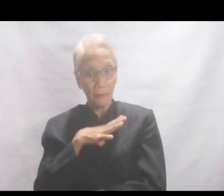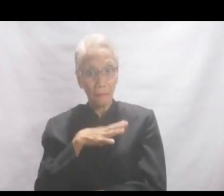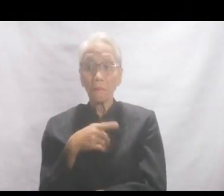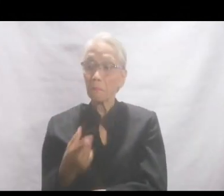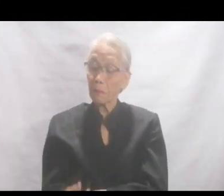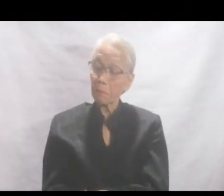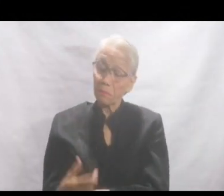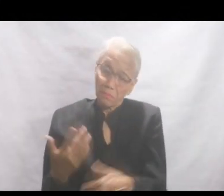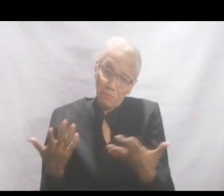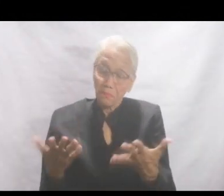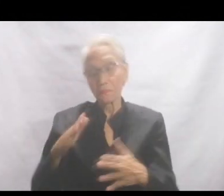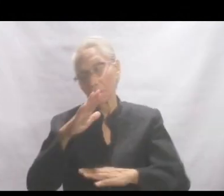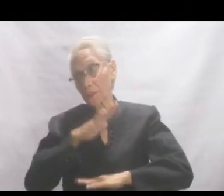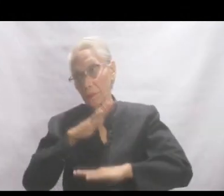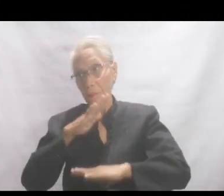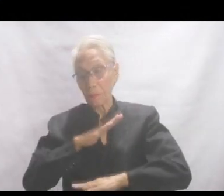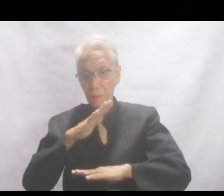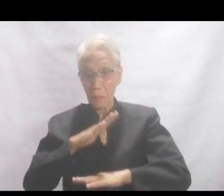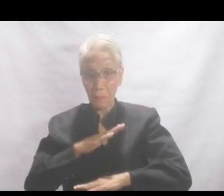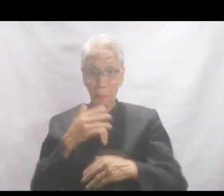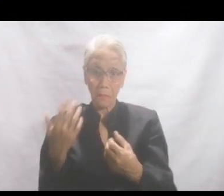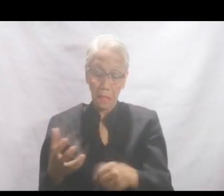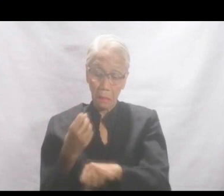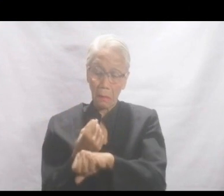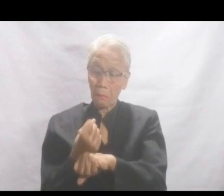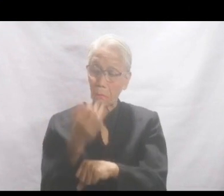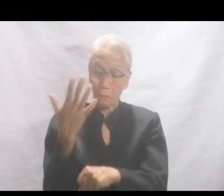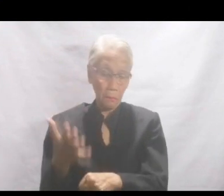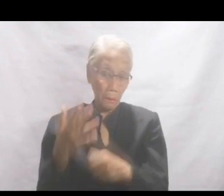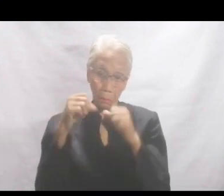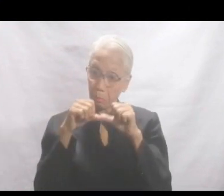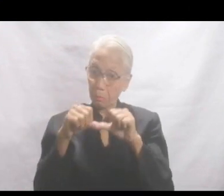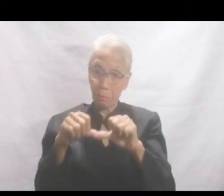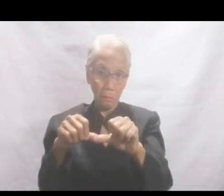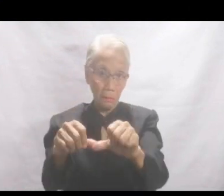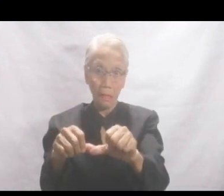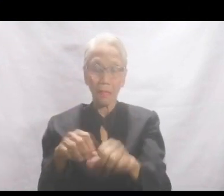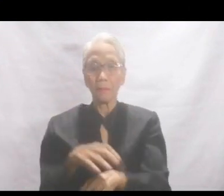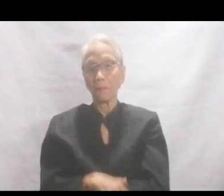And the poor man was content to remain, a stonecutter for the rest of his life.